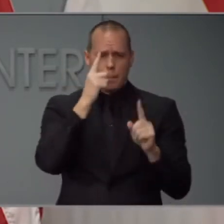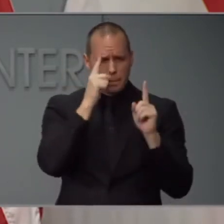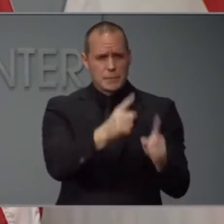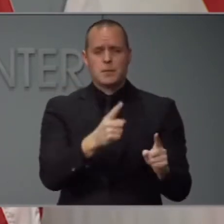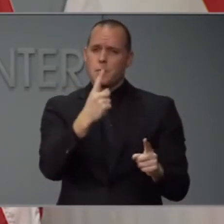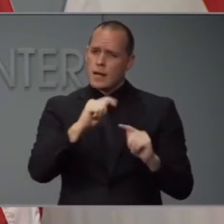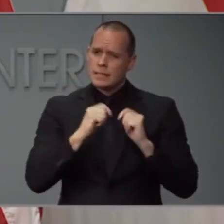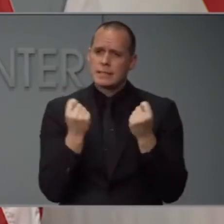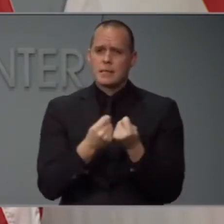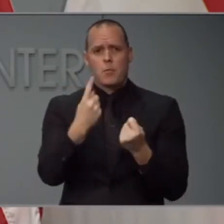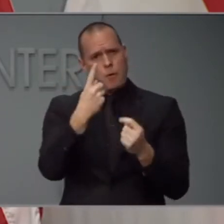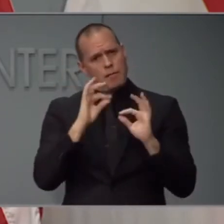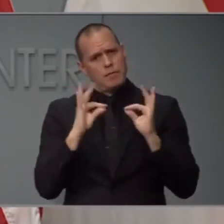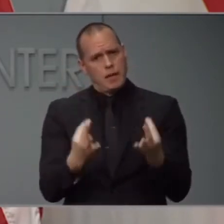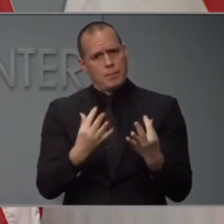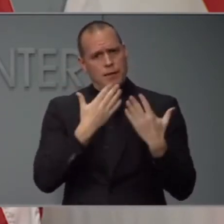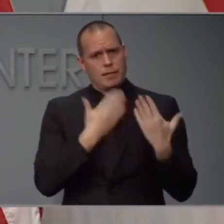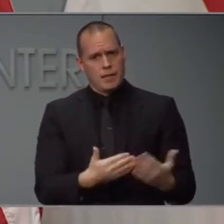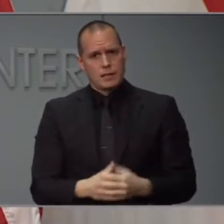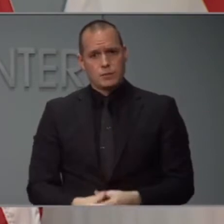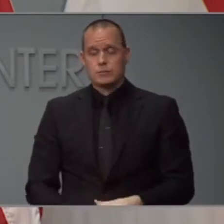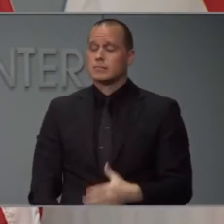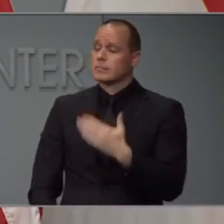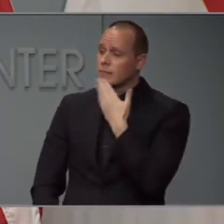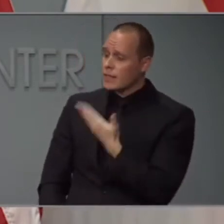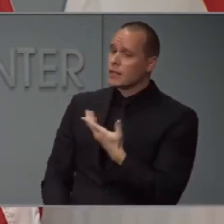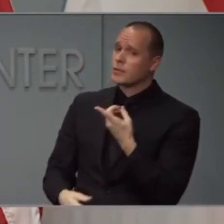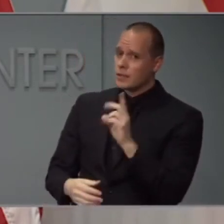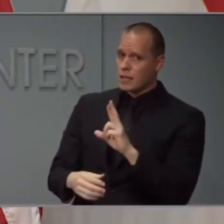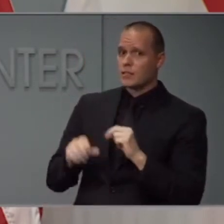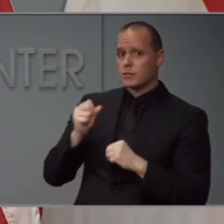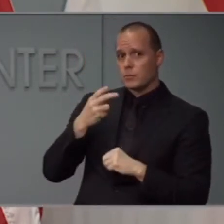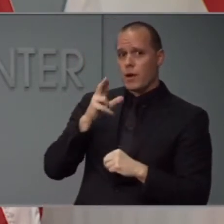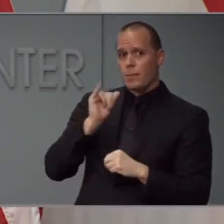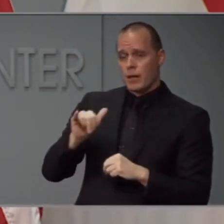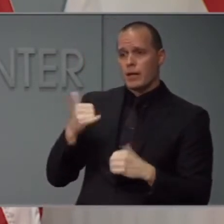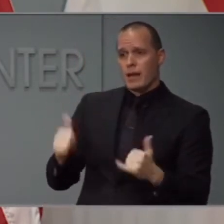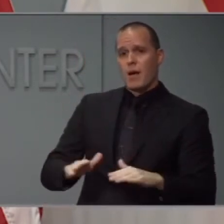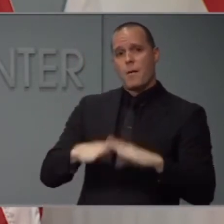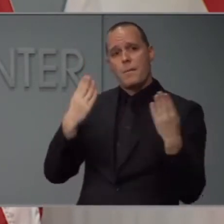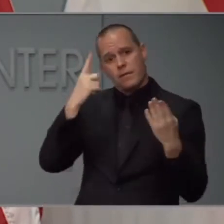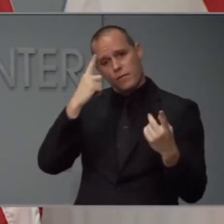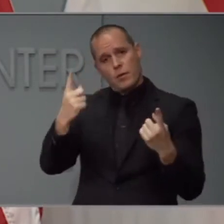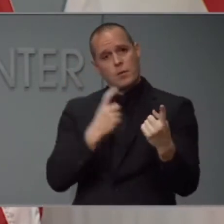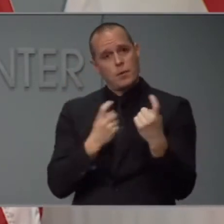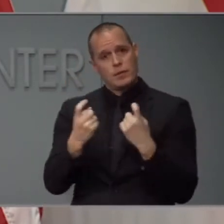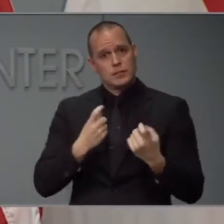Thank you. Thank you. Sprabery. I think now we will open up for questions. Sprabery. up